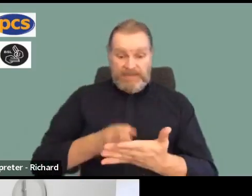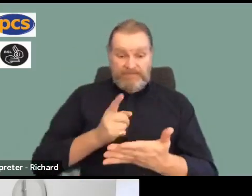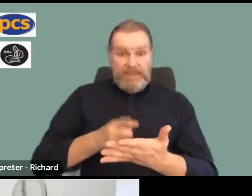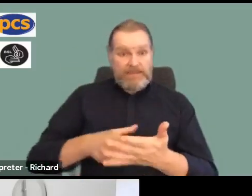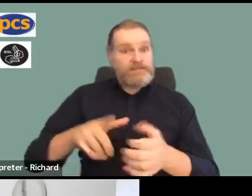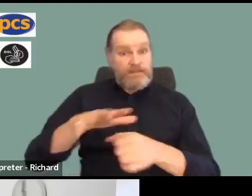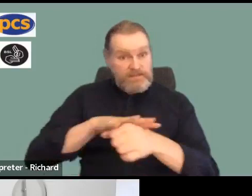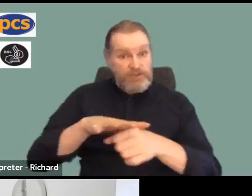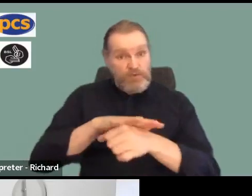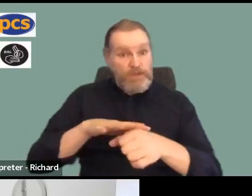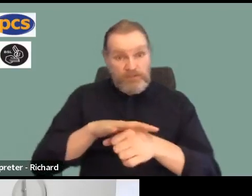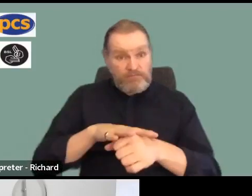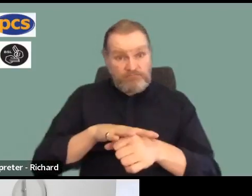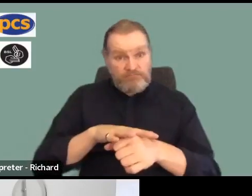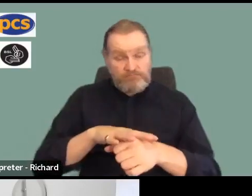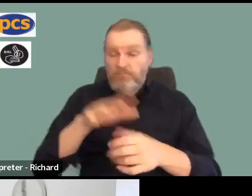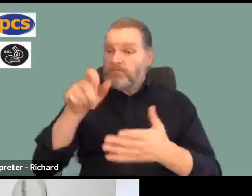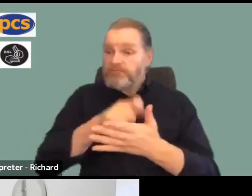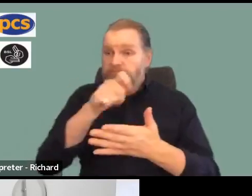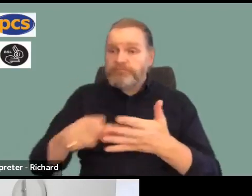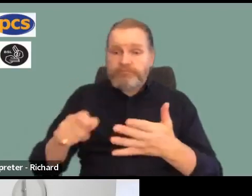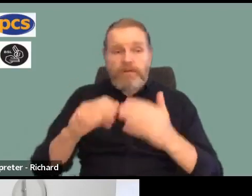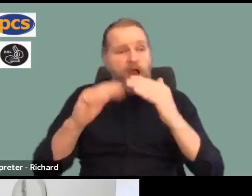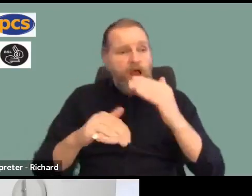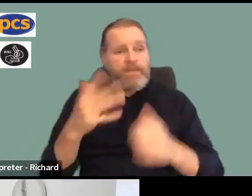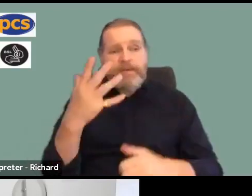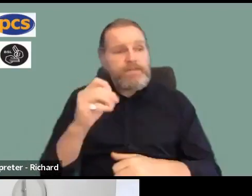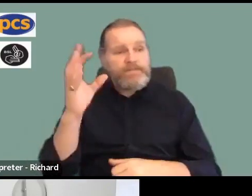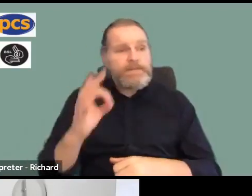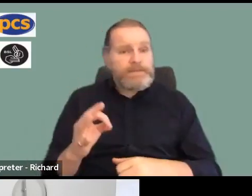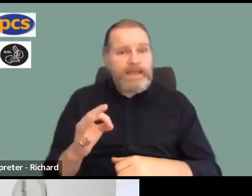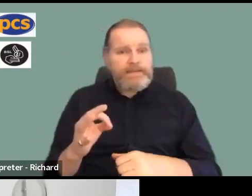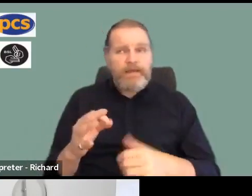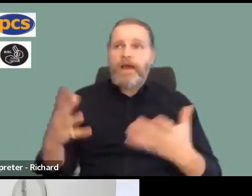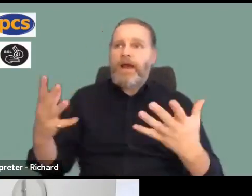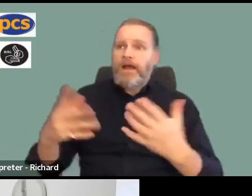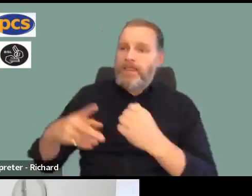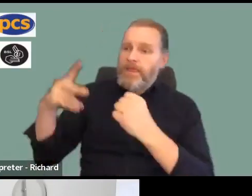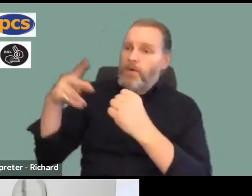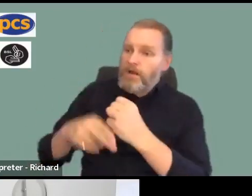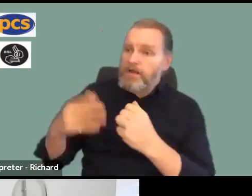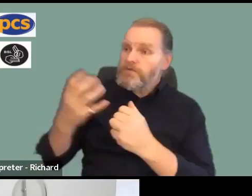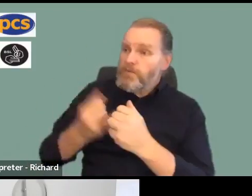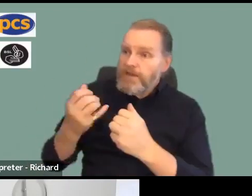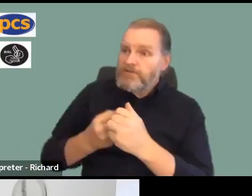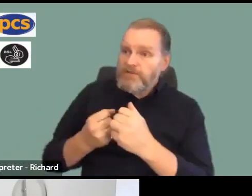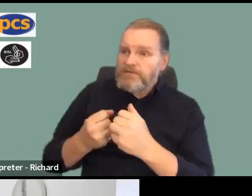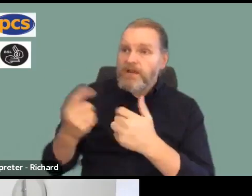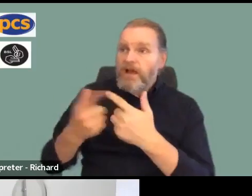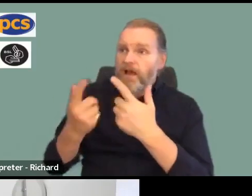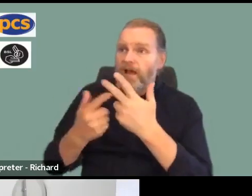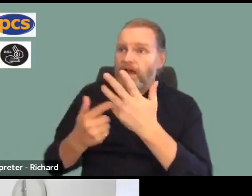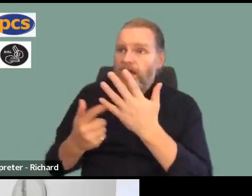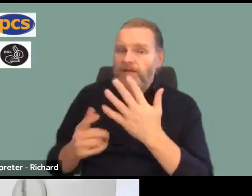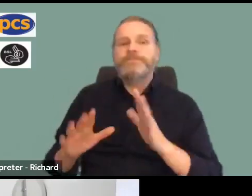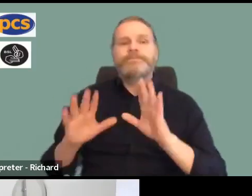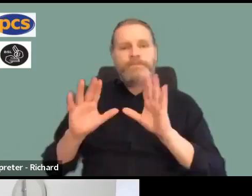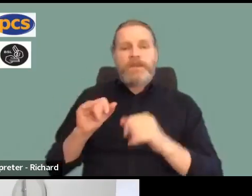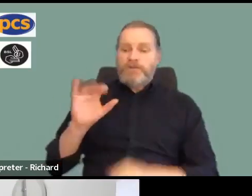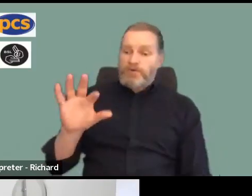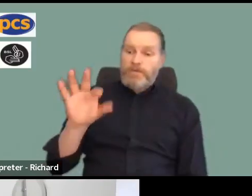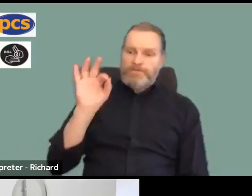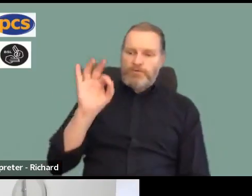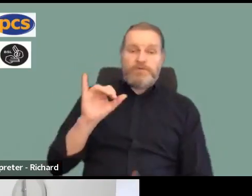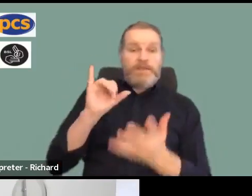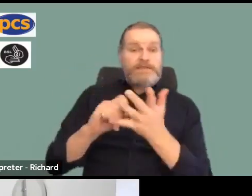see a cut in living standards, jobs and our pensions. So we chose September because we know there's a lot of work to be done to get more